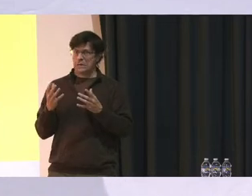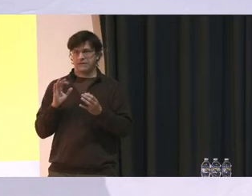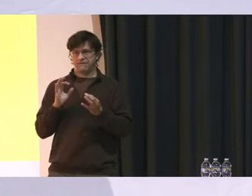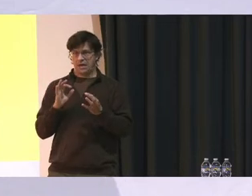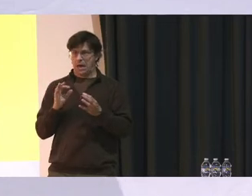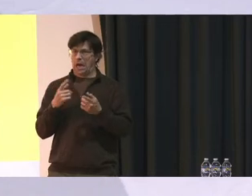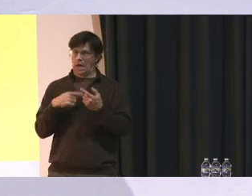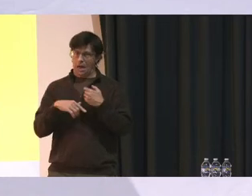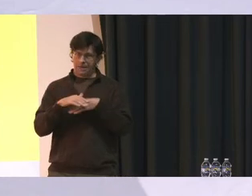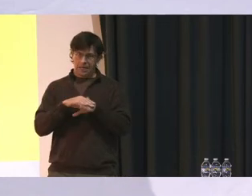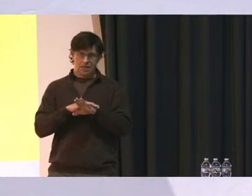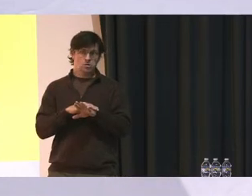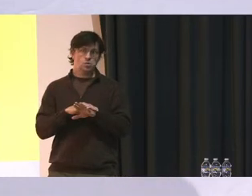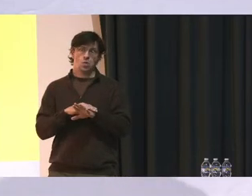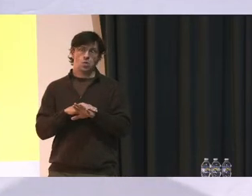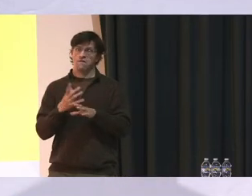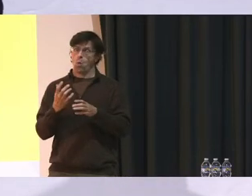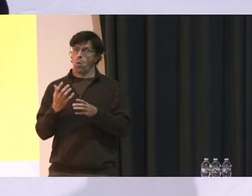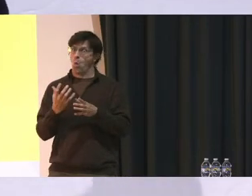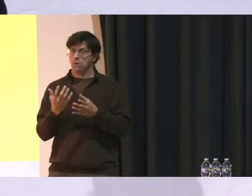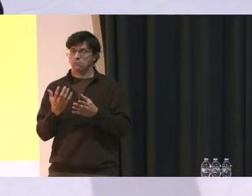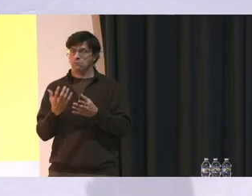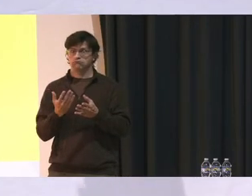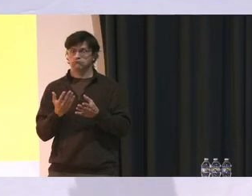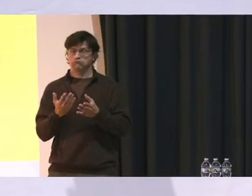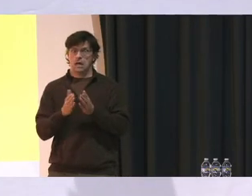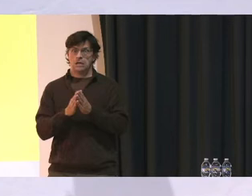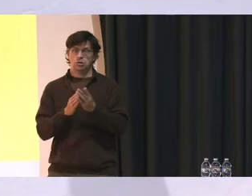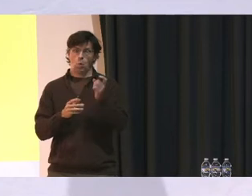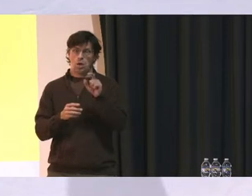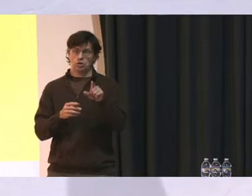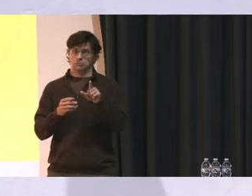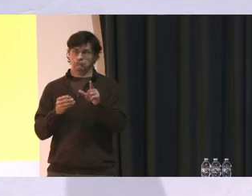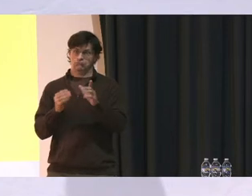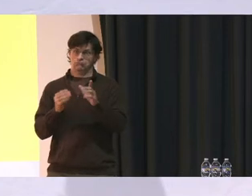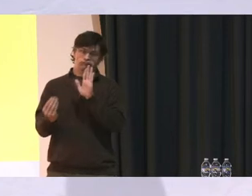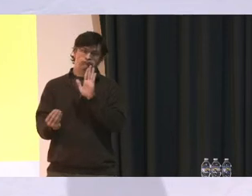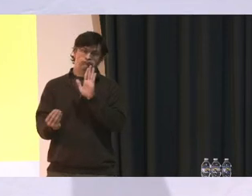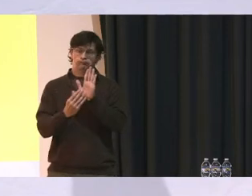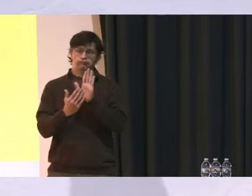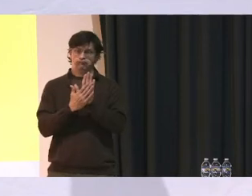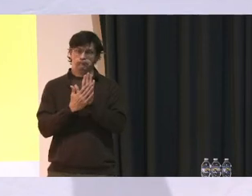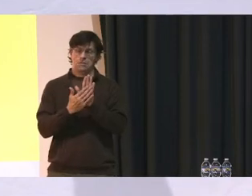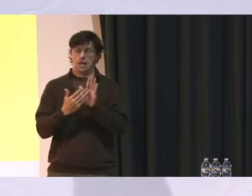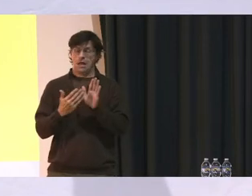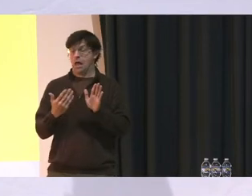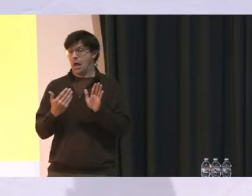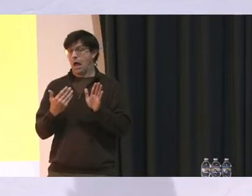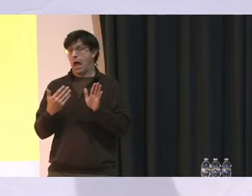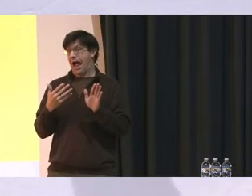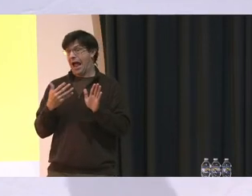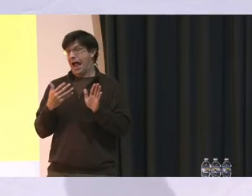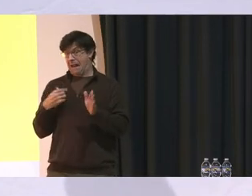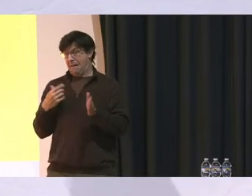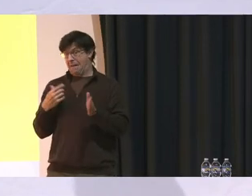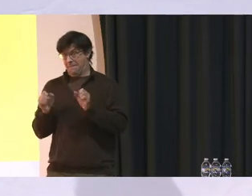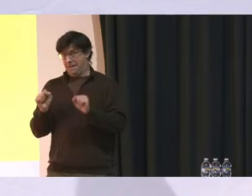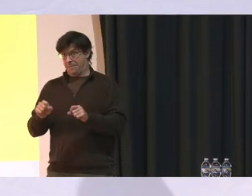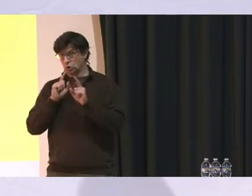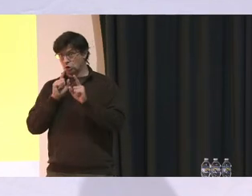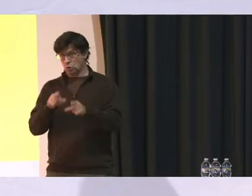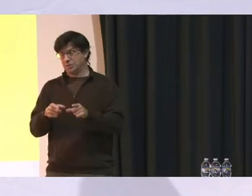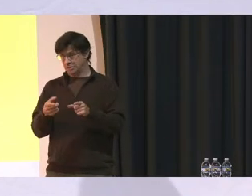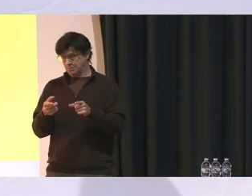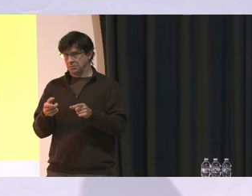coming in. If you want to get a question put in that I can potentially address, you can go back and put it on the